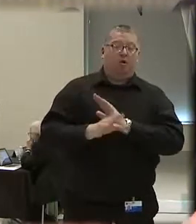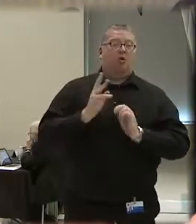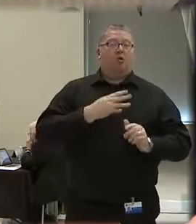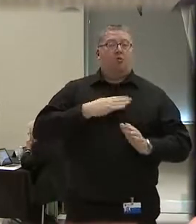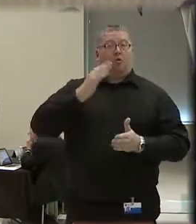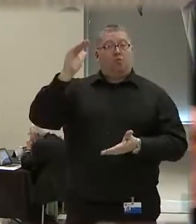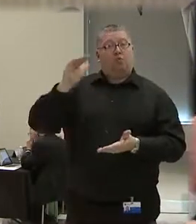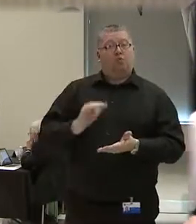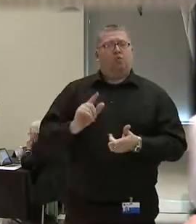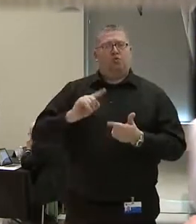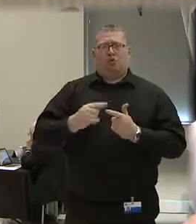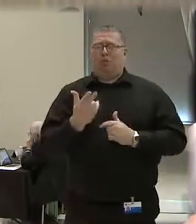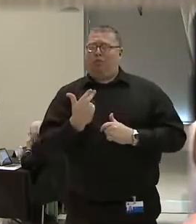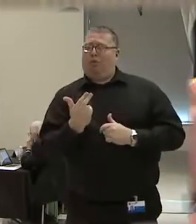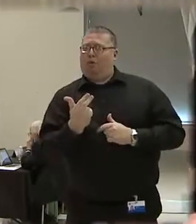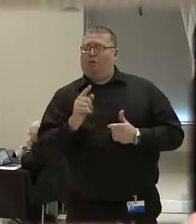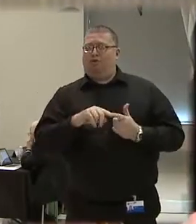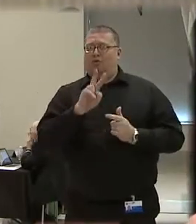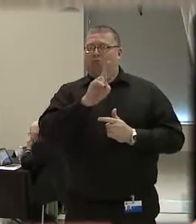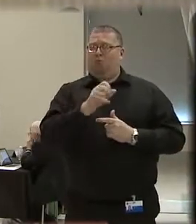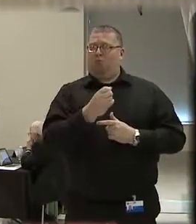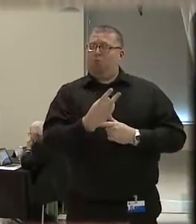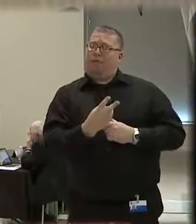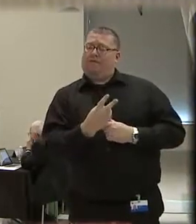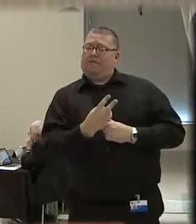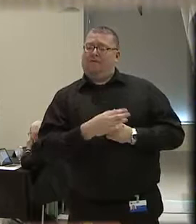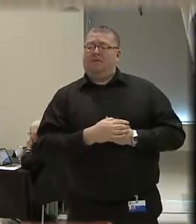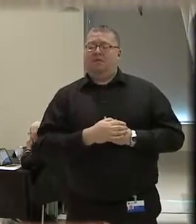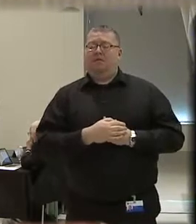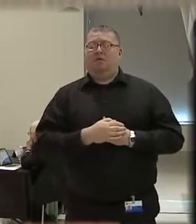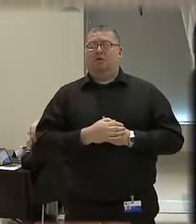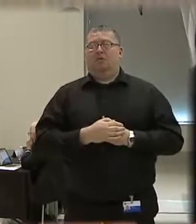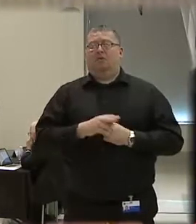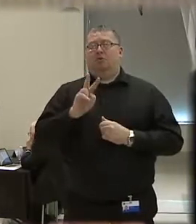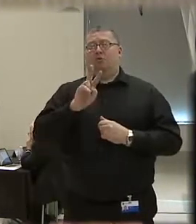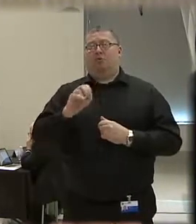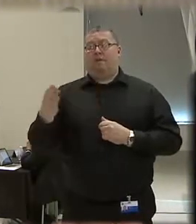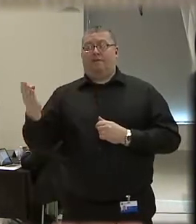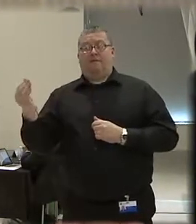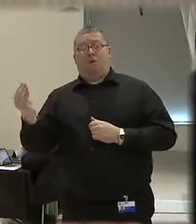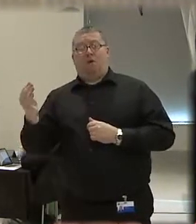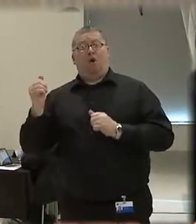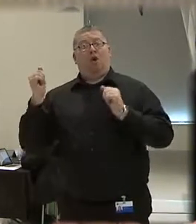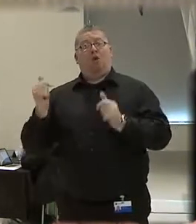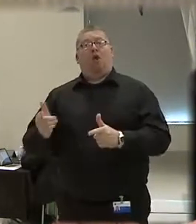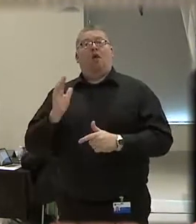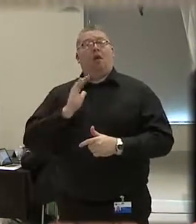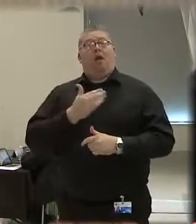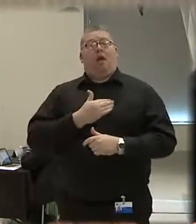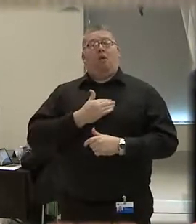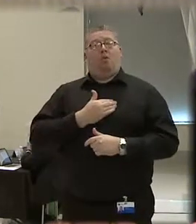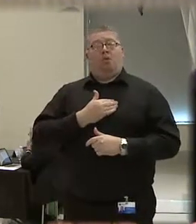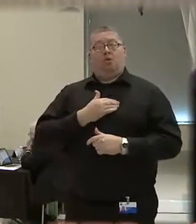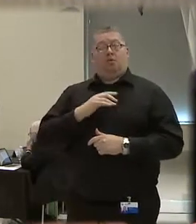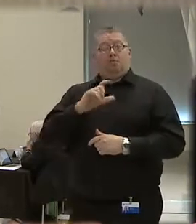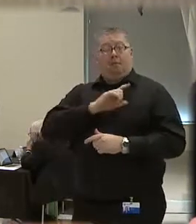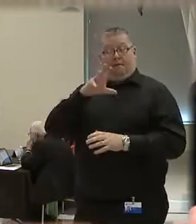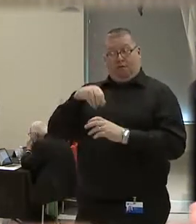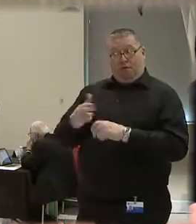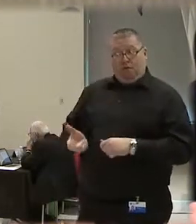shootings to 13 in 2012. And in 2014, every one of our officer-involved shootings